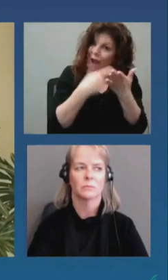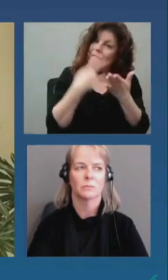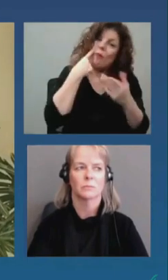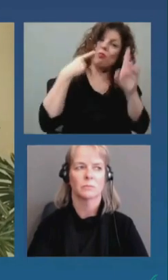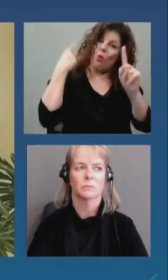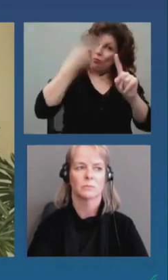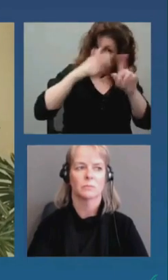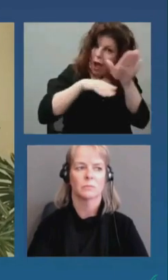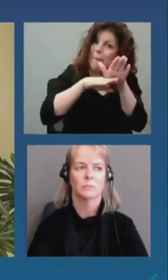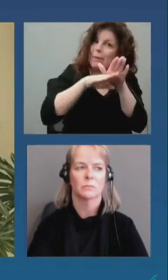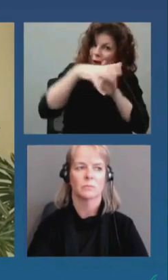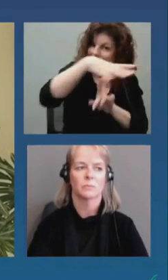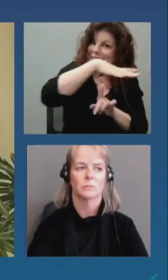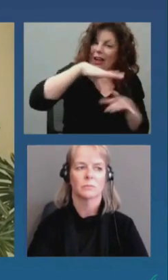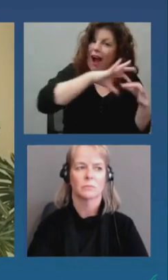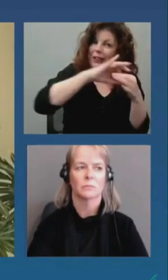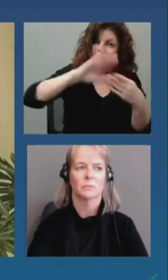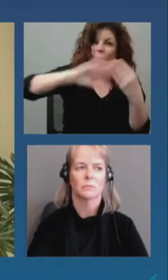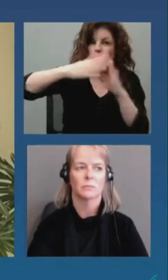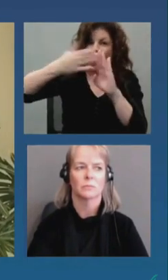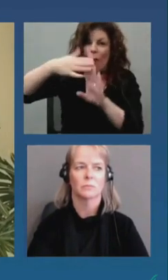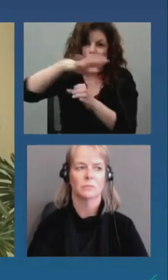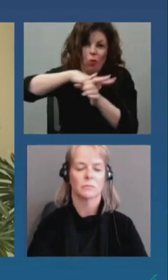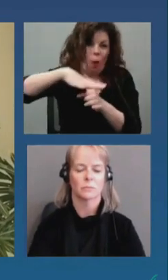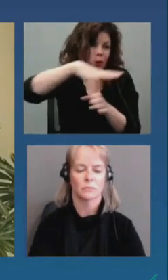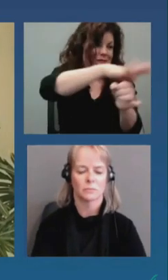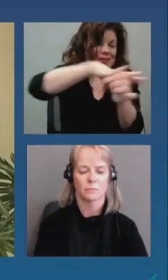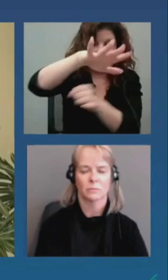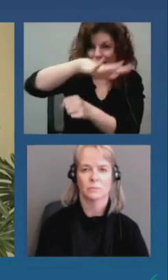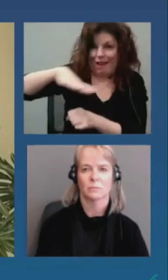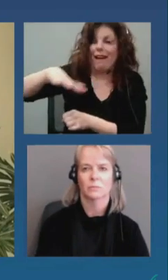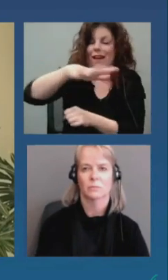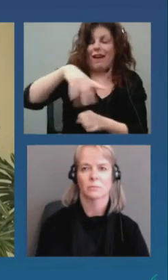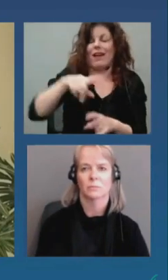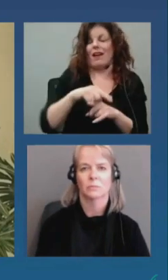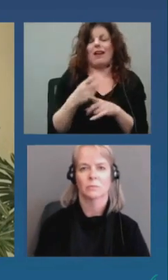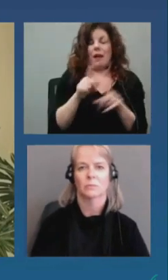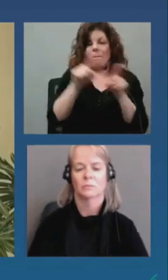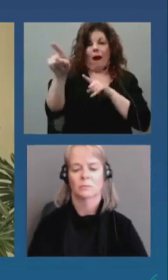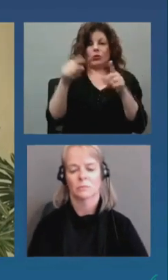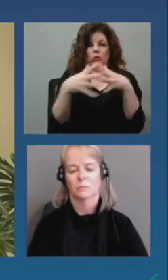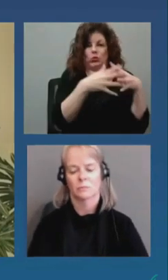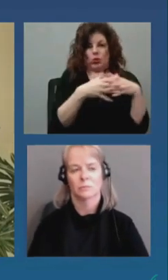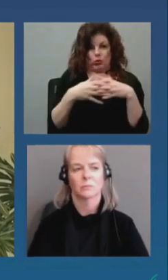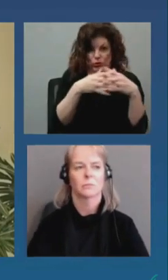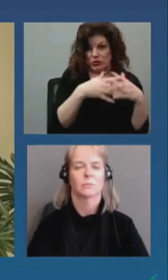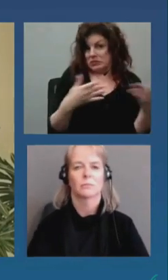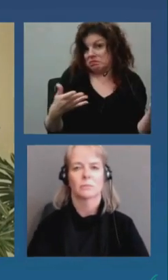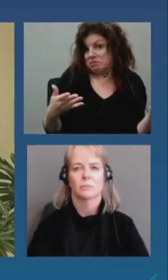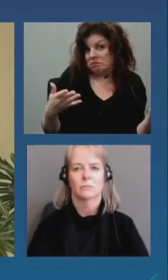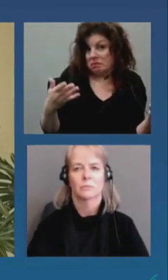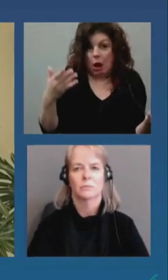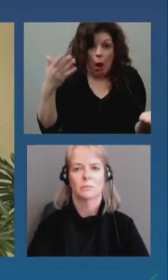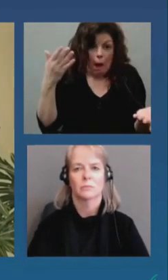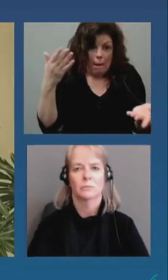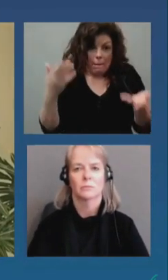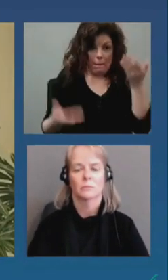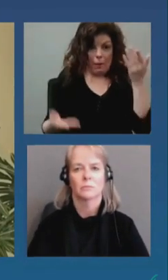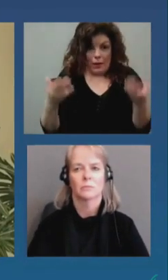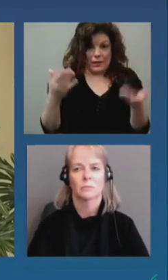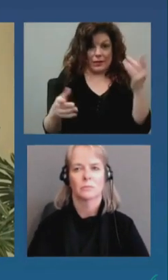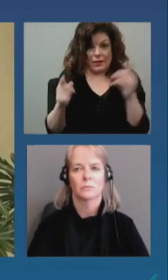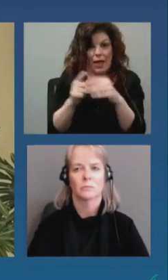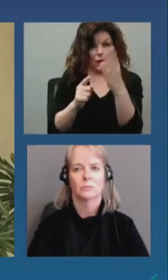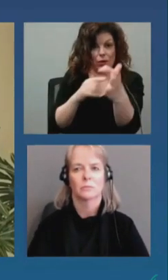certaines communautaires dans les États-Unis et peut-être M. Sloli